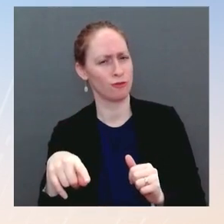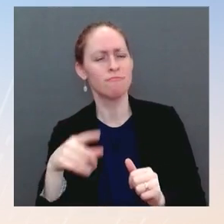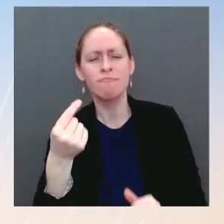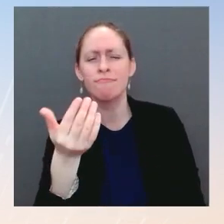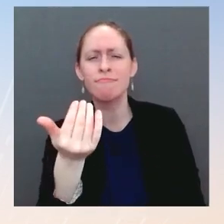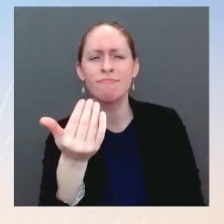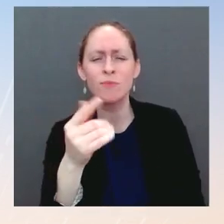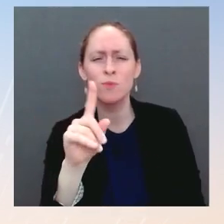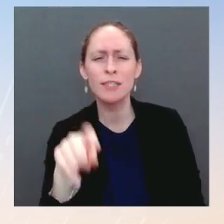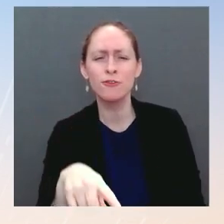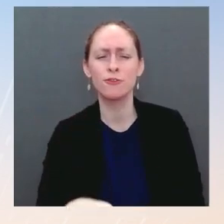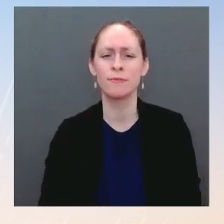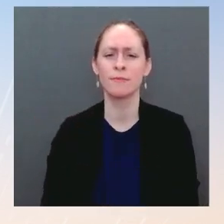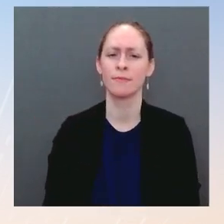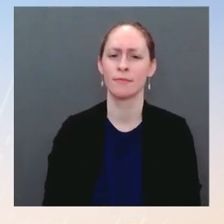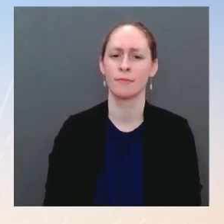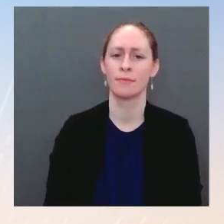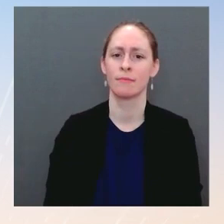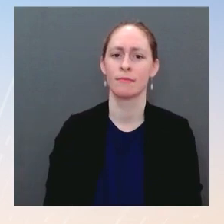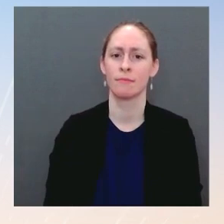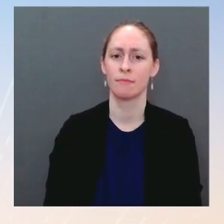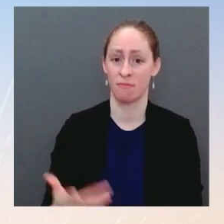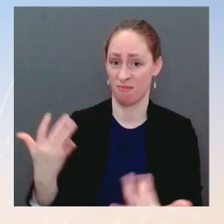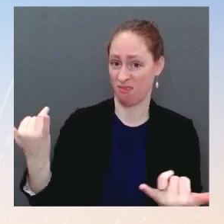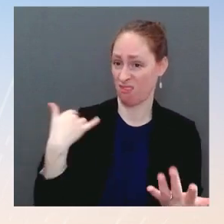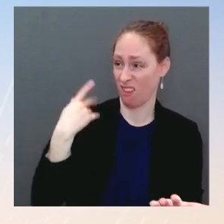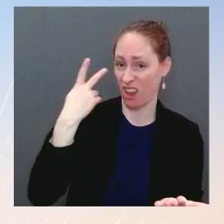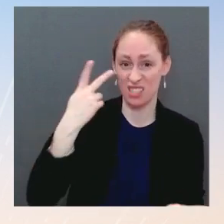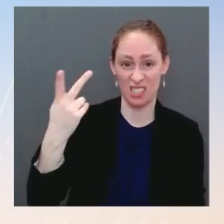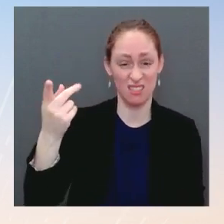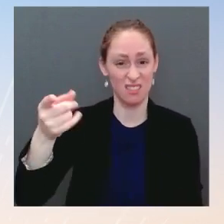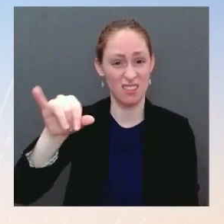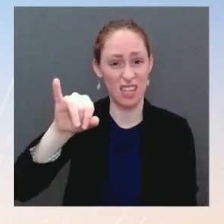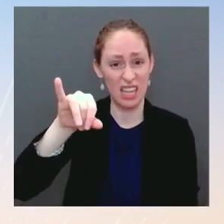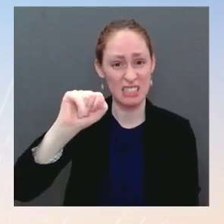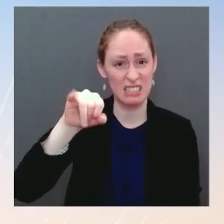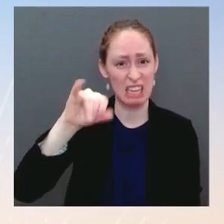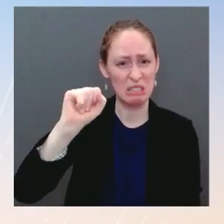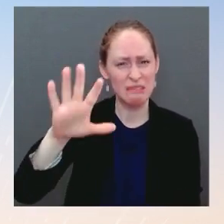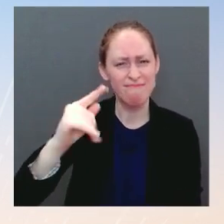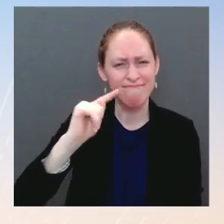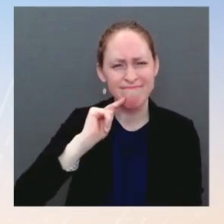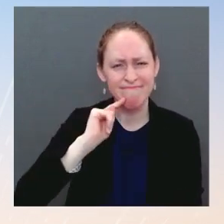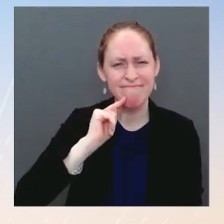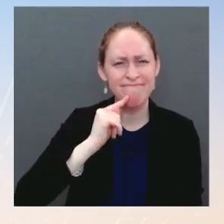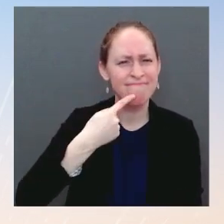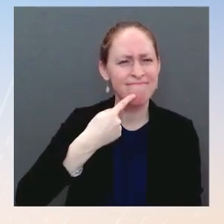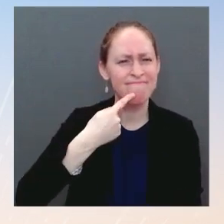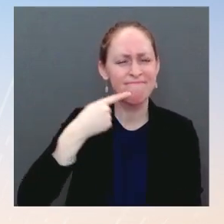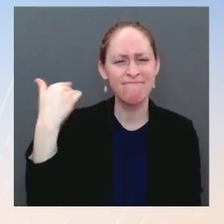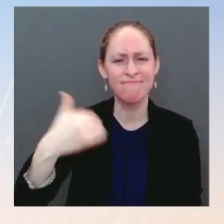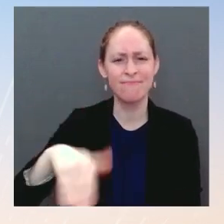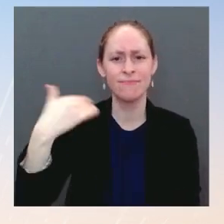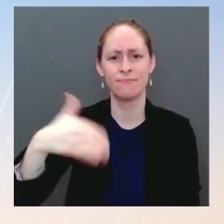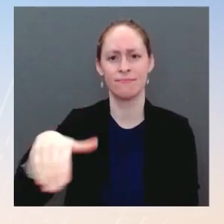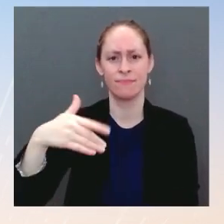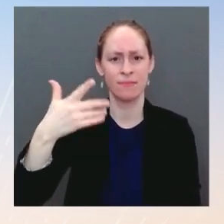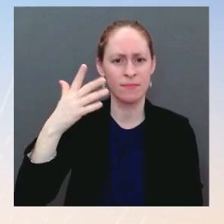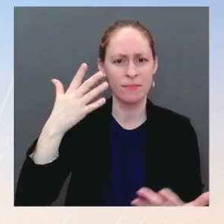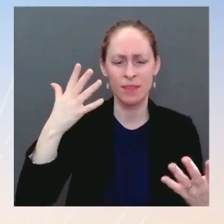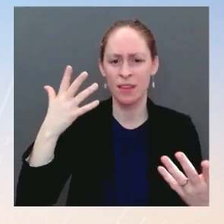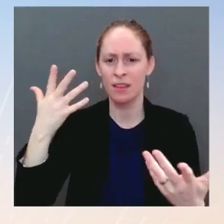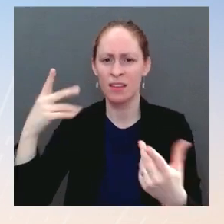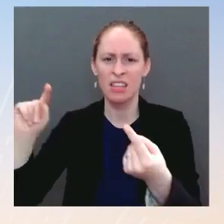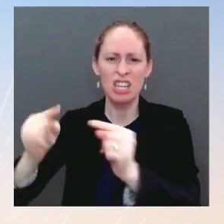launching a big attack in Syria, in Iraq. We see people in Afghanistan hungry, starving, freezing.